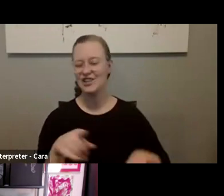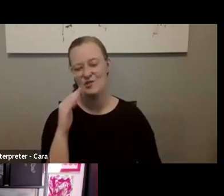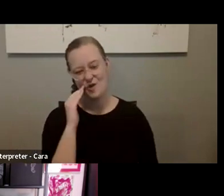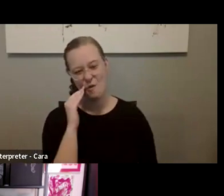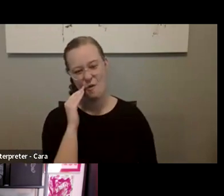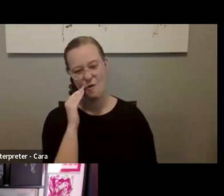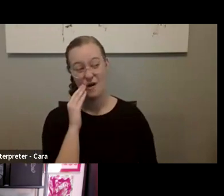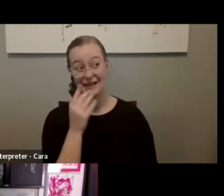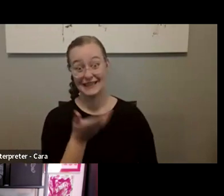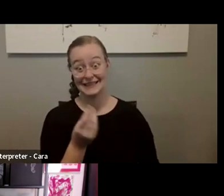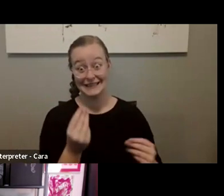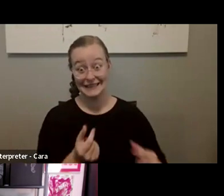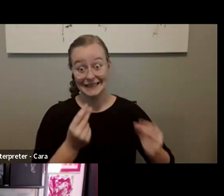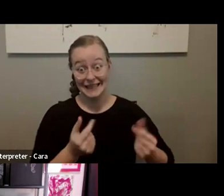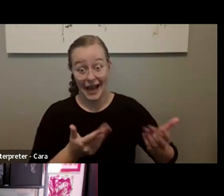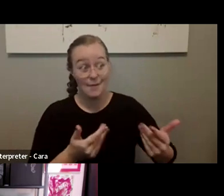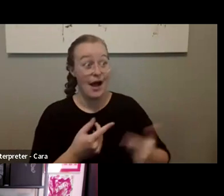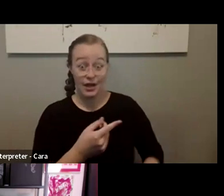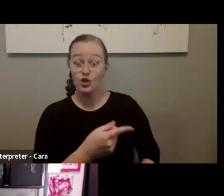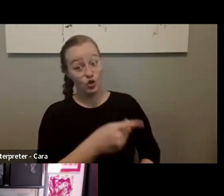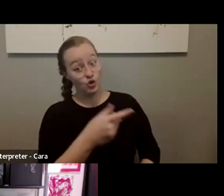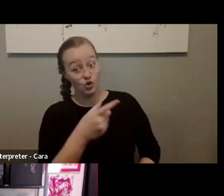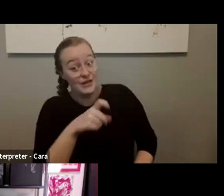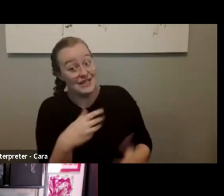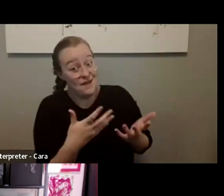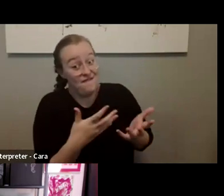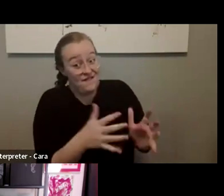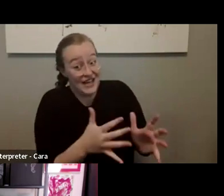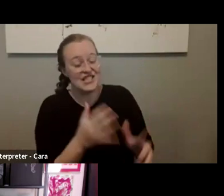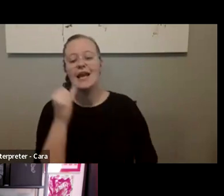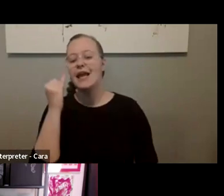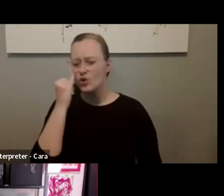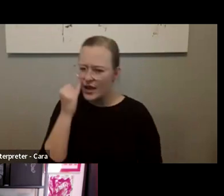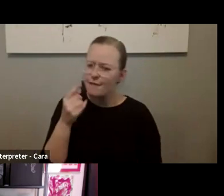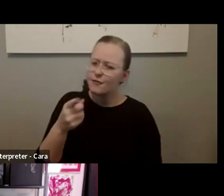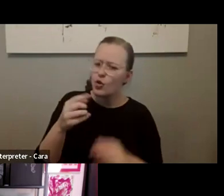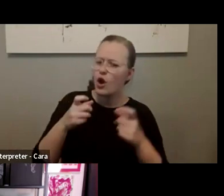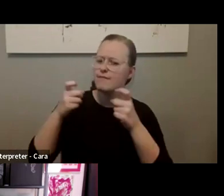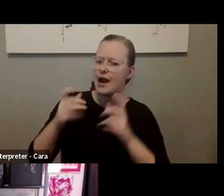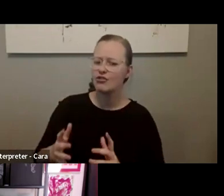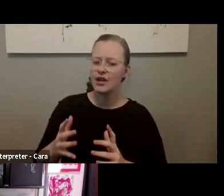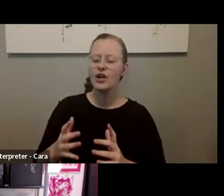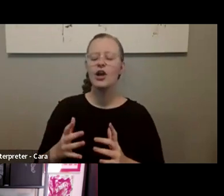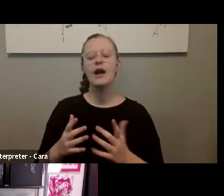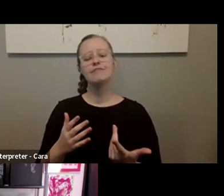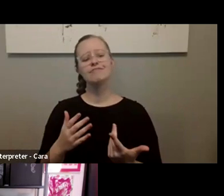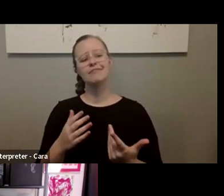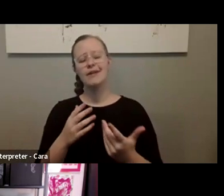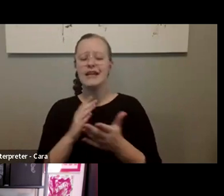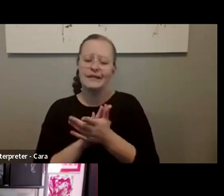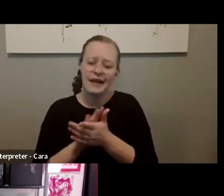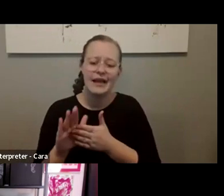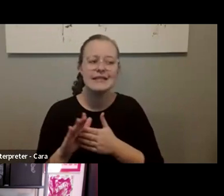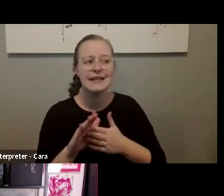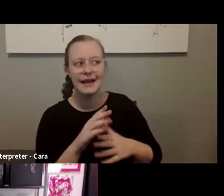you know, we need to move along. You need to be able to, if you're a moderator, be able to politely cut them off and move